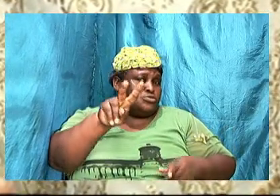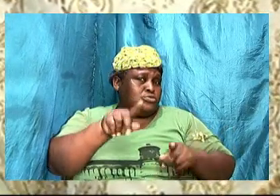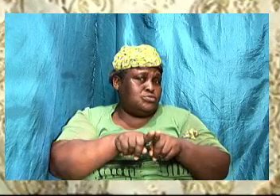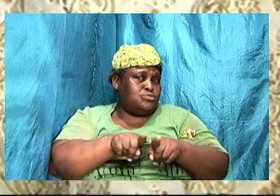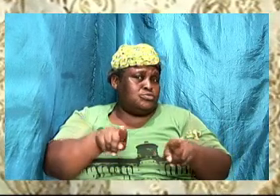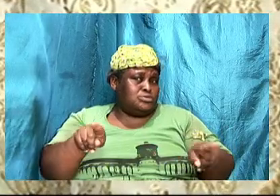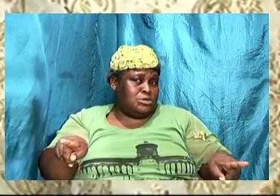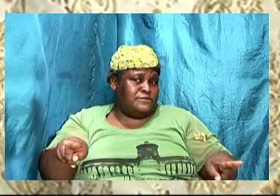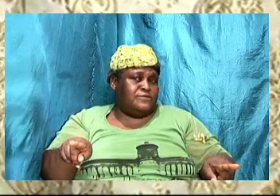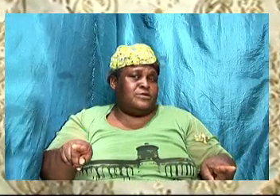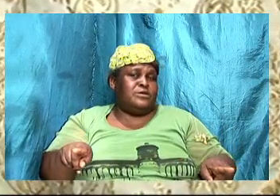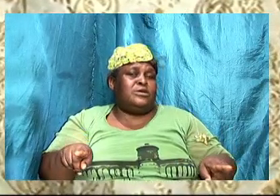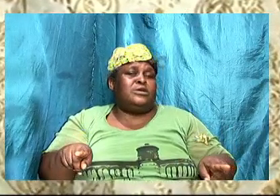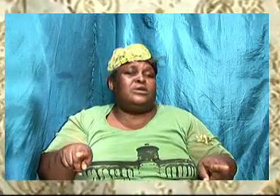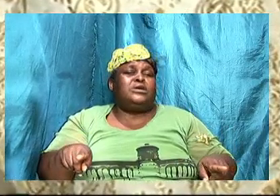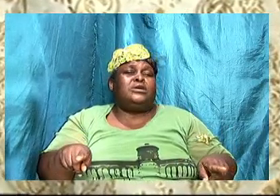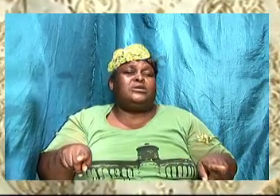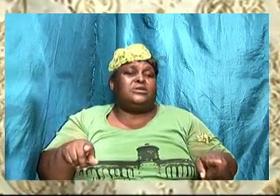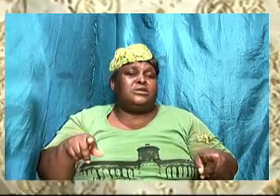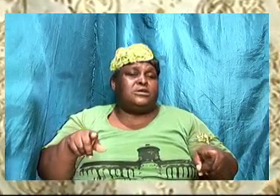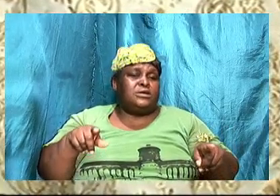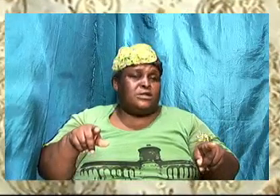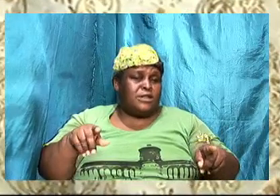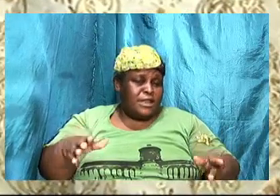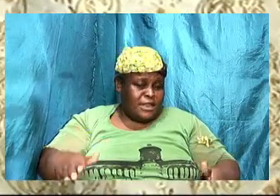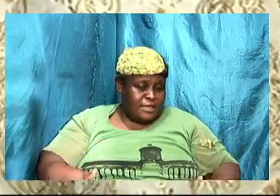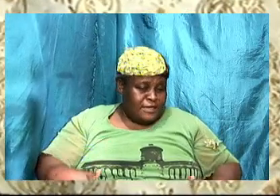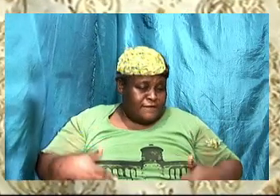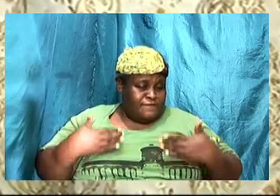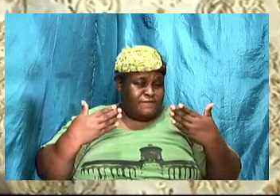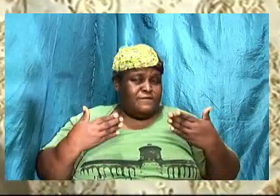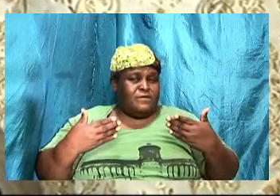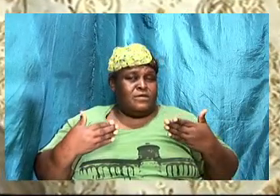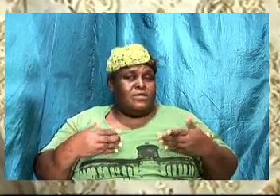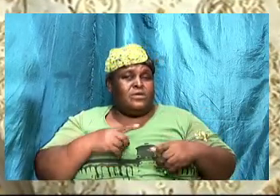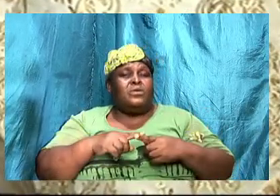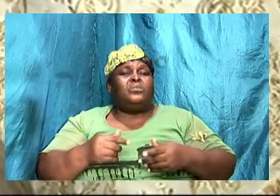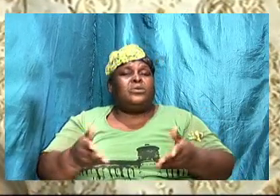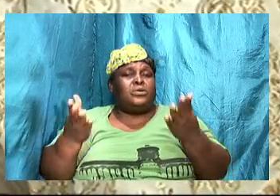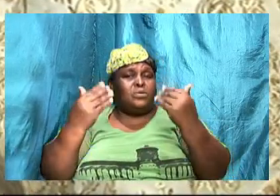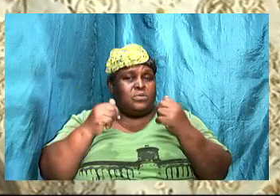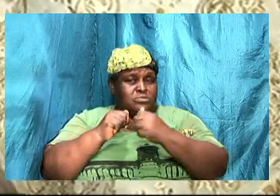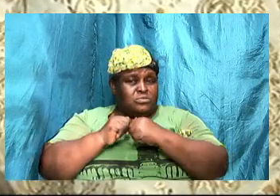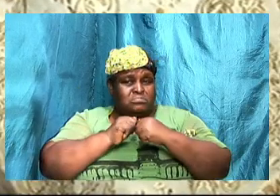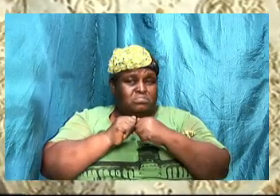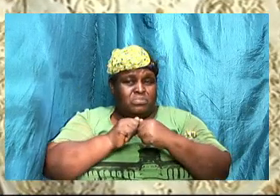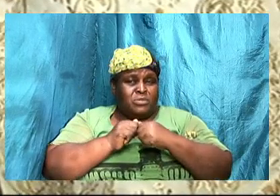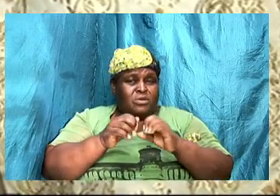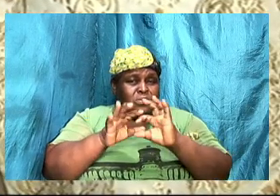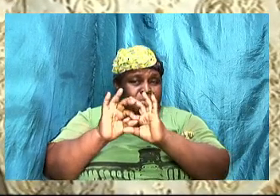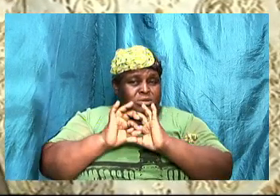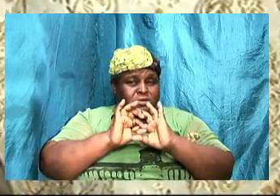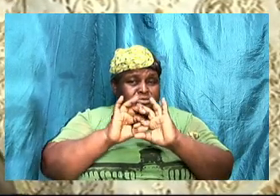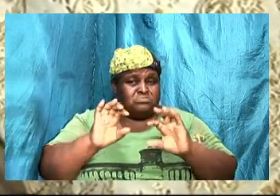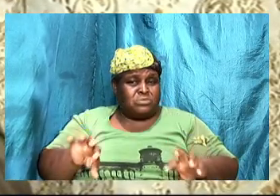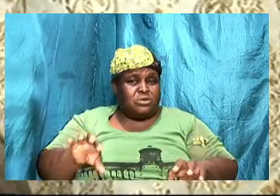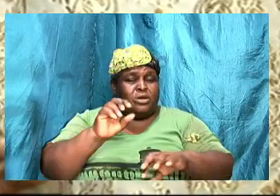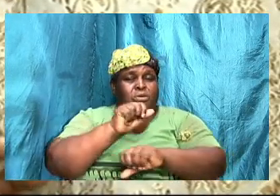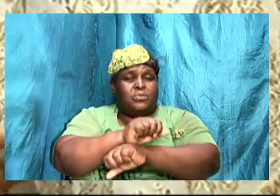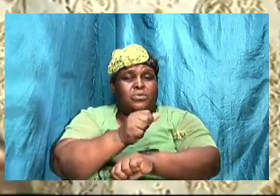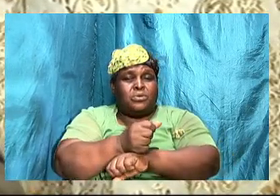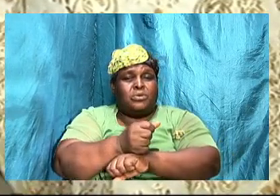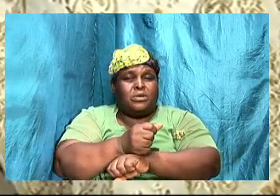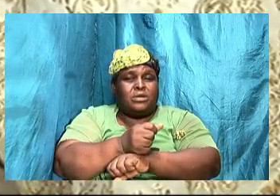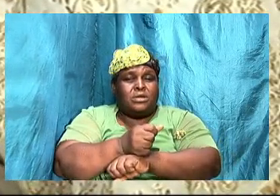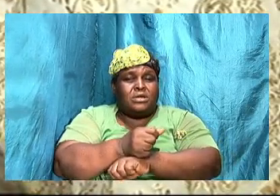these individuals from different backgrounds, when they come together, that the relationship can work. And this is how God does